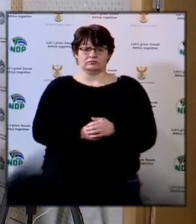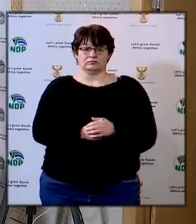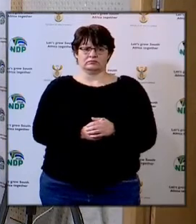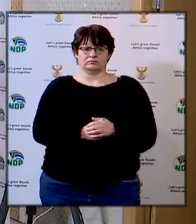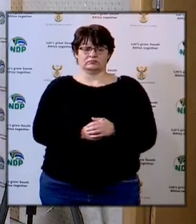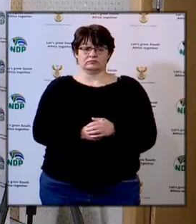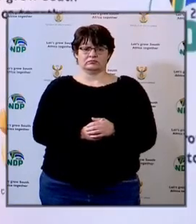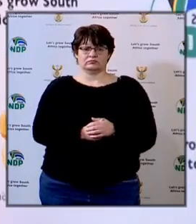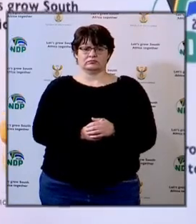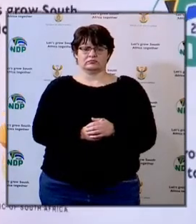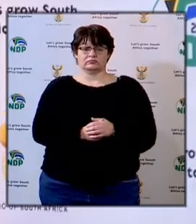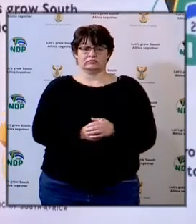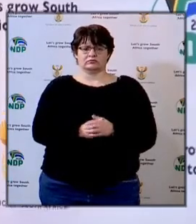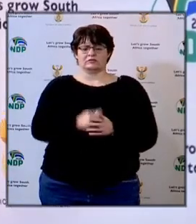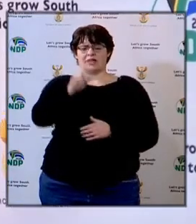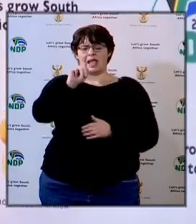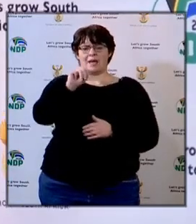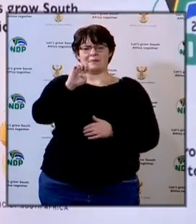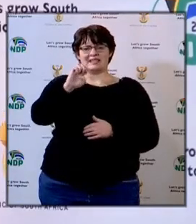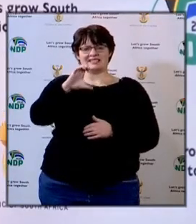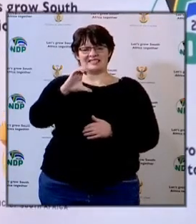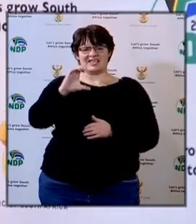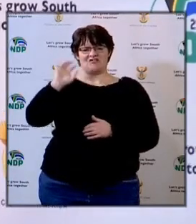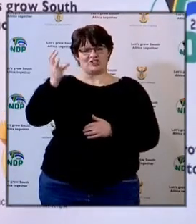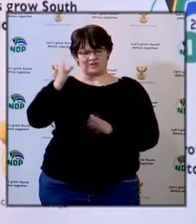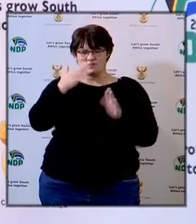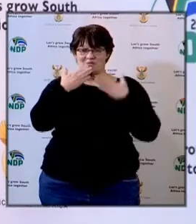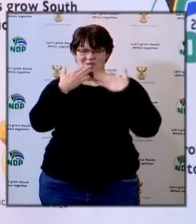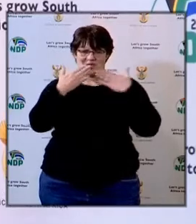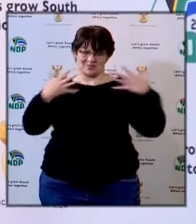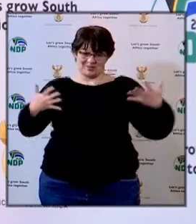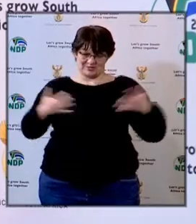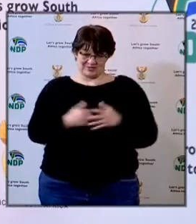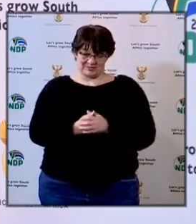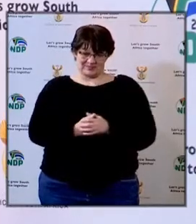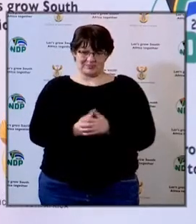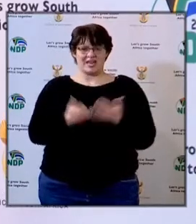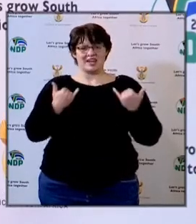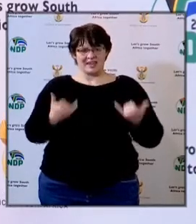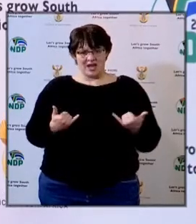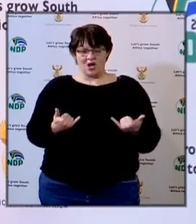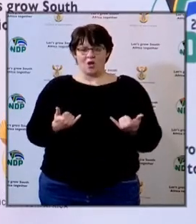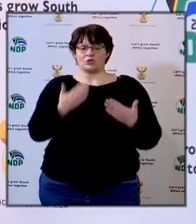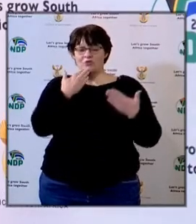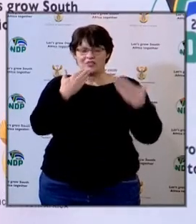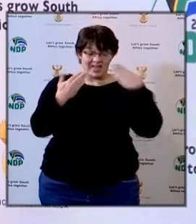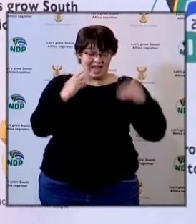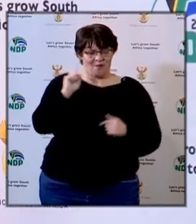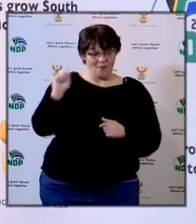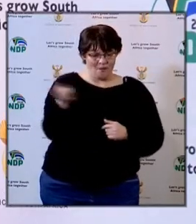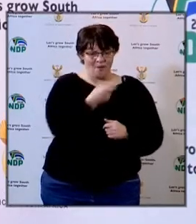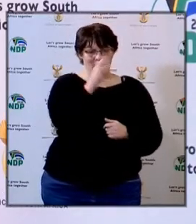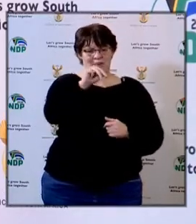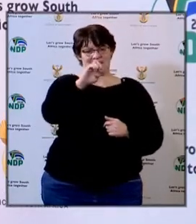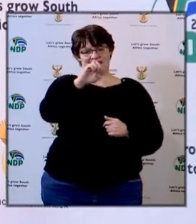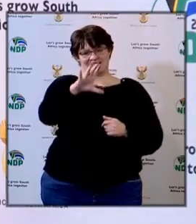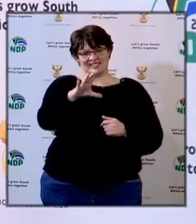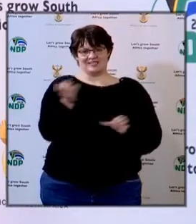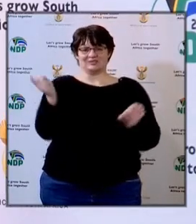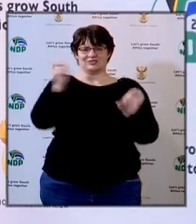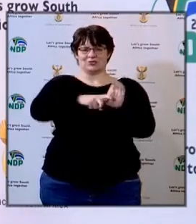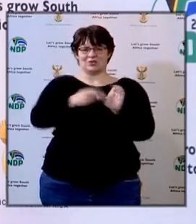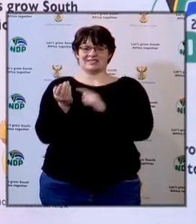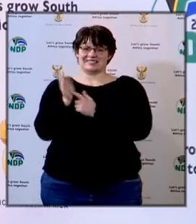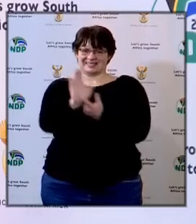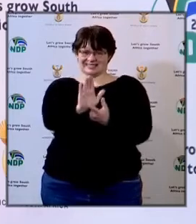thank you so much MEC Free State in fact let me take this time to thank all the MEC in the provinces who joined us today